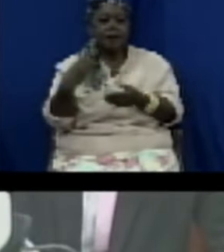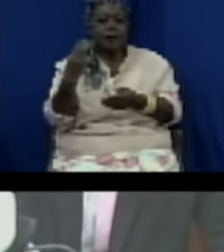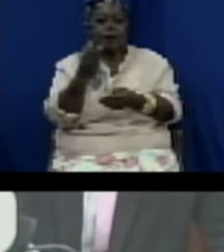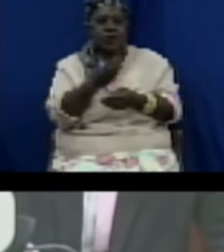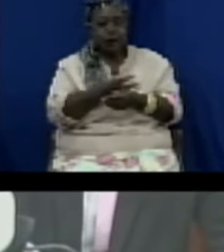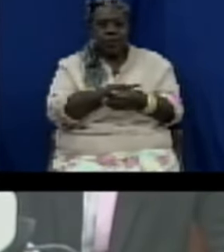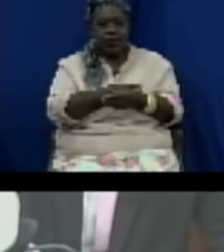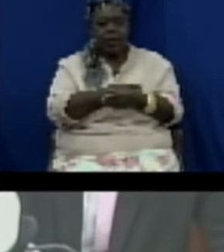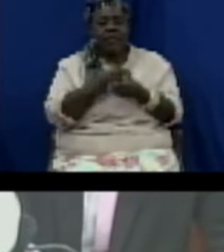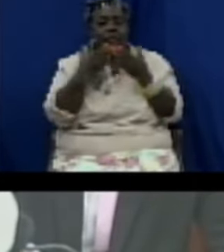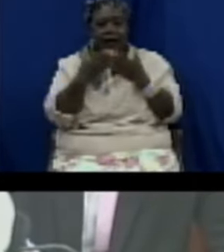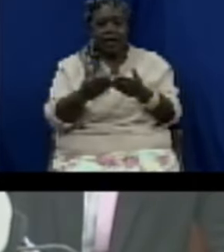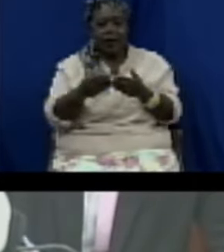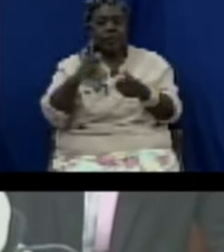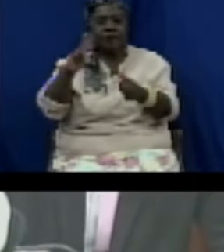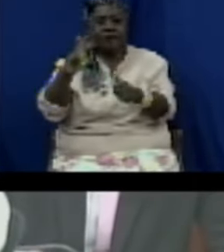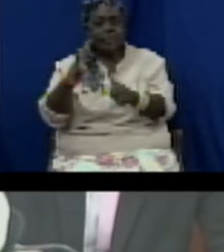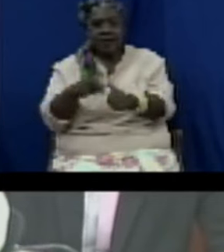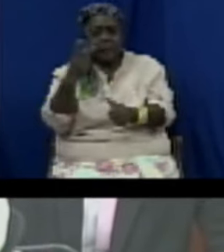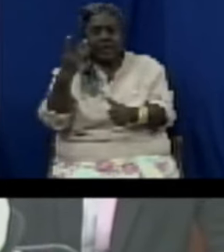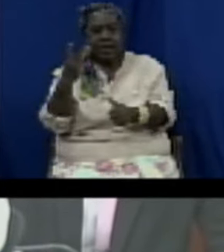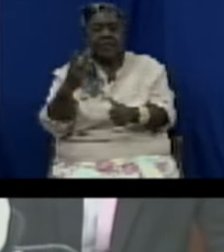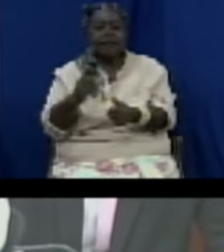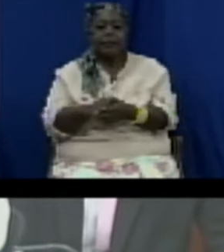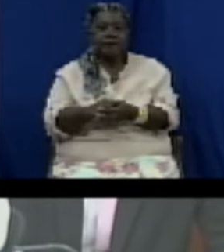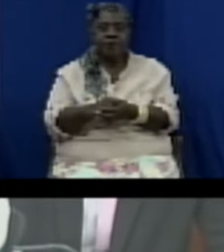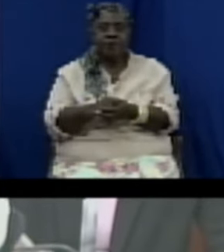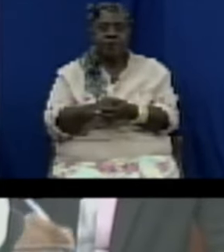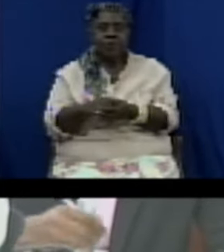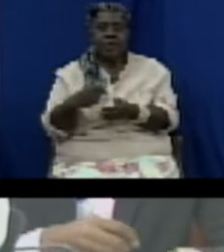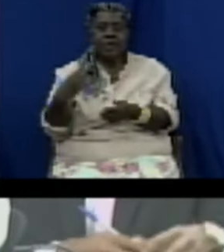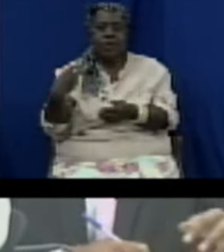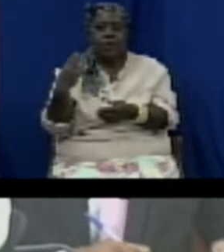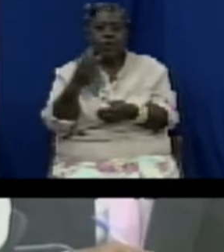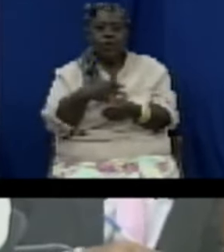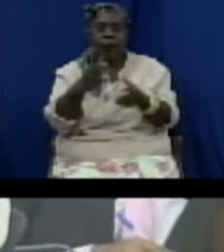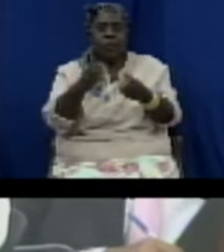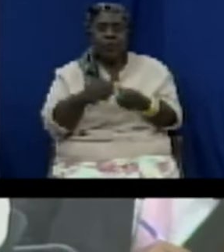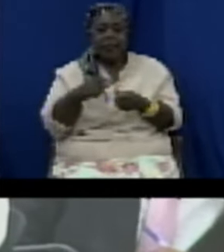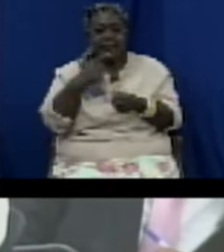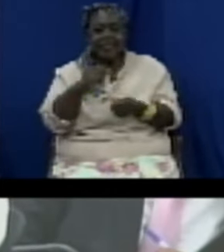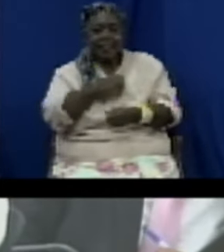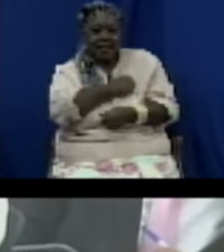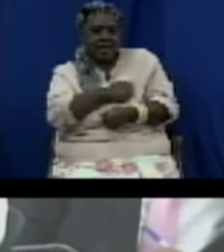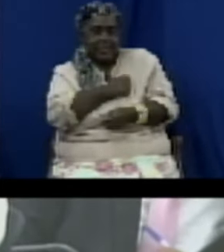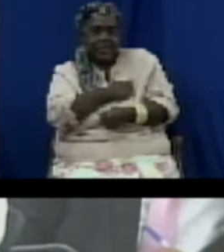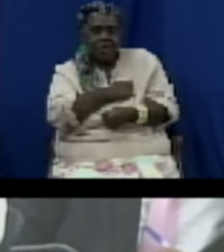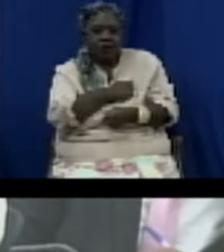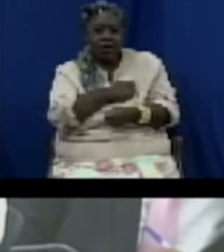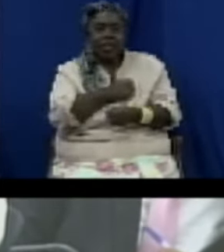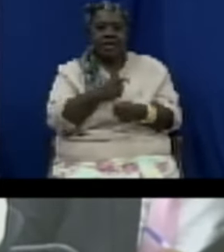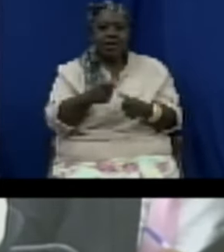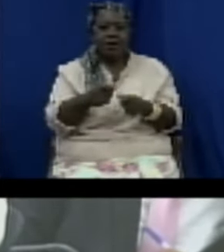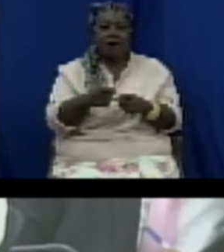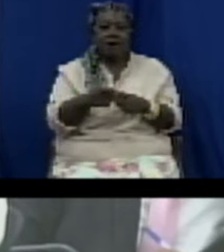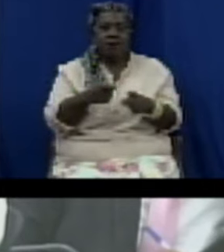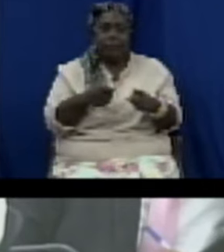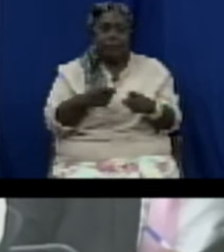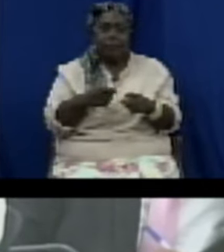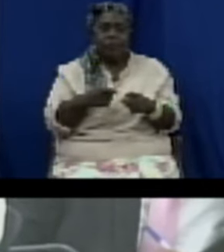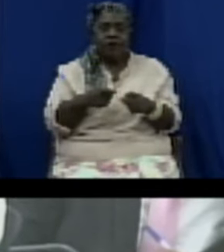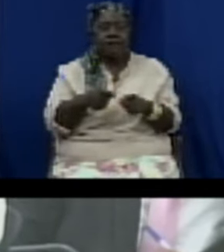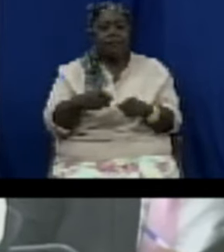Secondly, and by way of apologies, I have correspondences from the honorable premier and